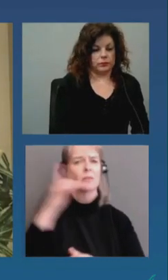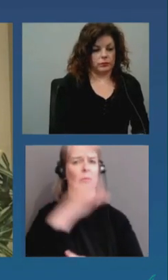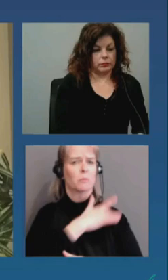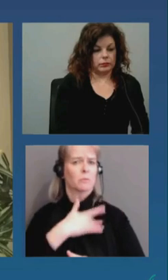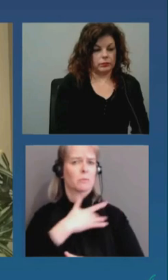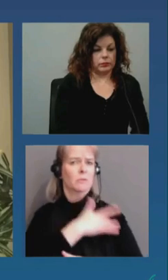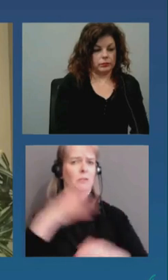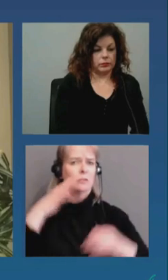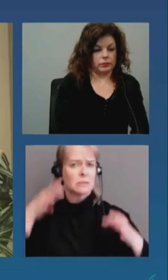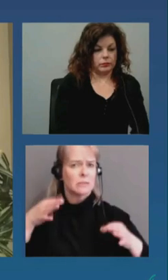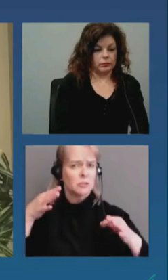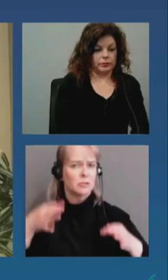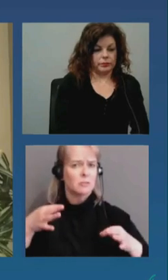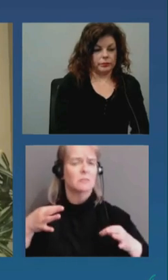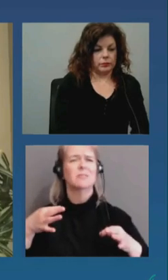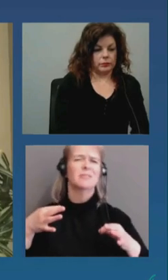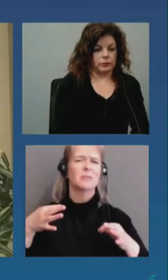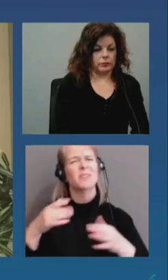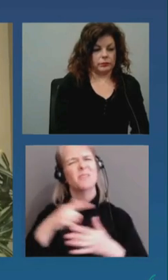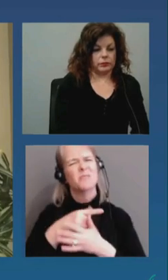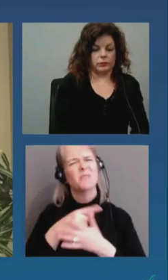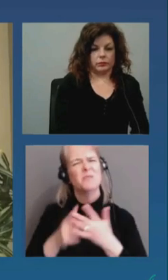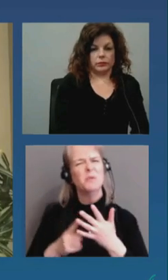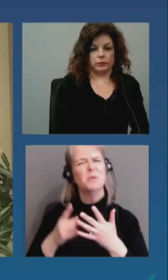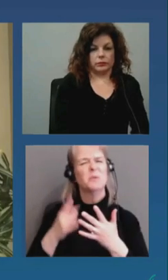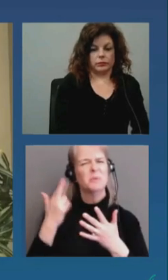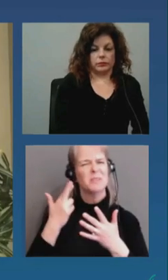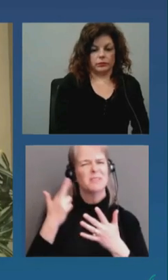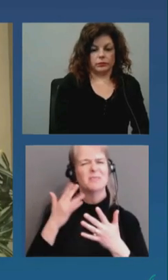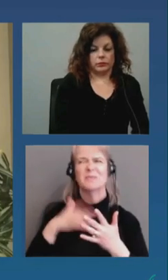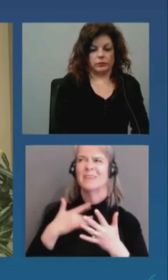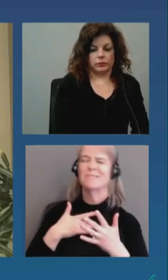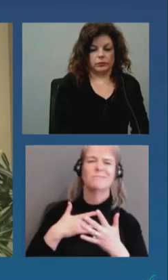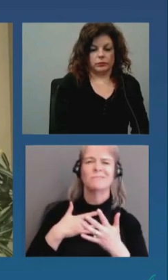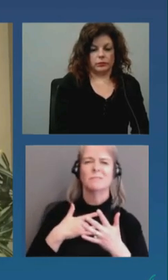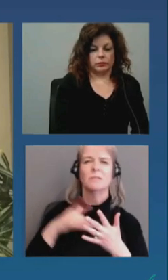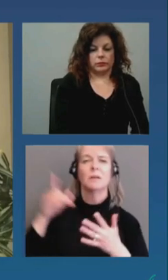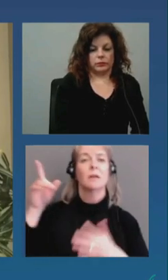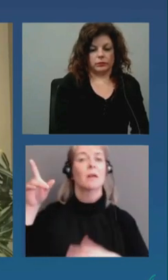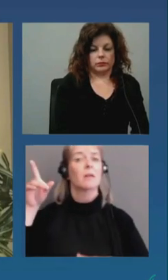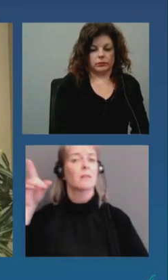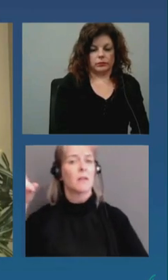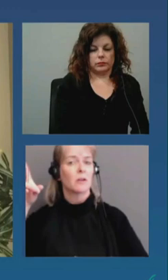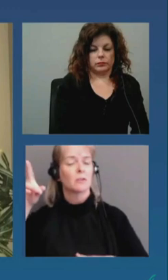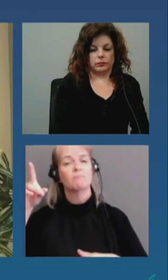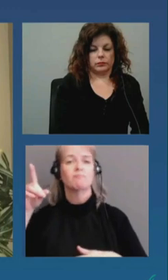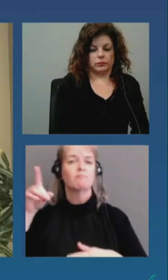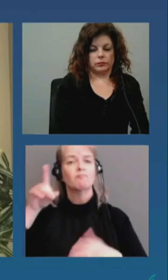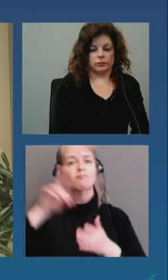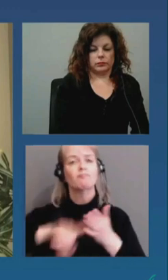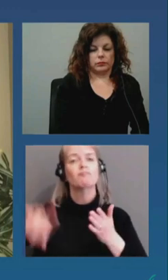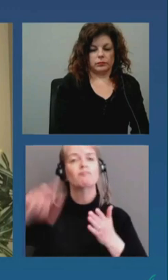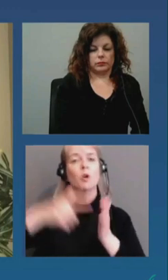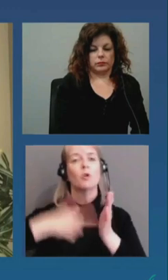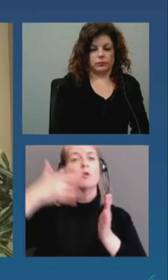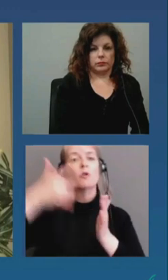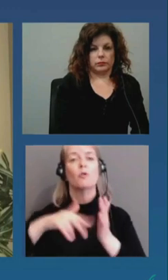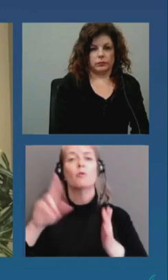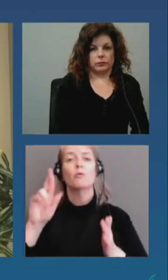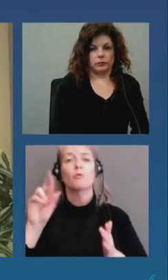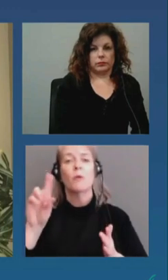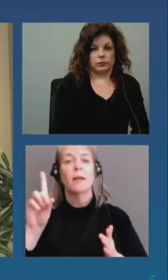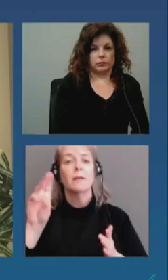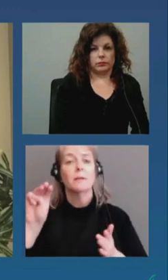random check issue that obviously caused great concern by chiefs of police and mayors and police service